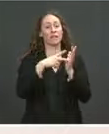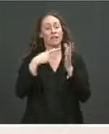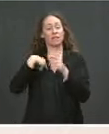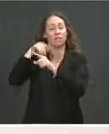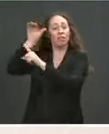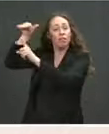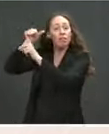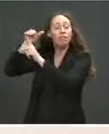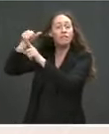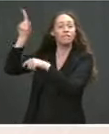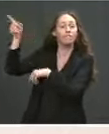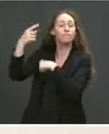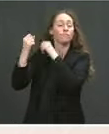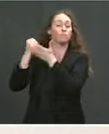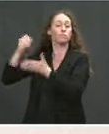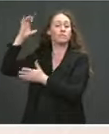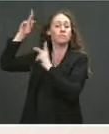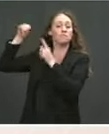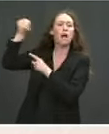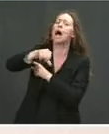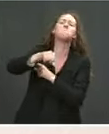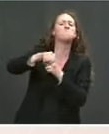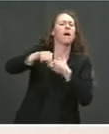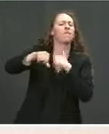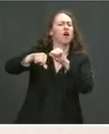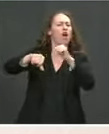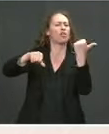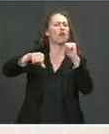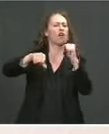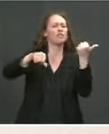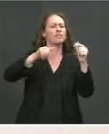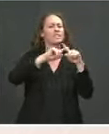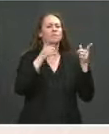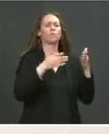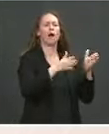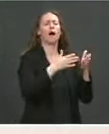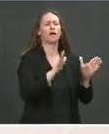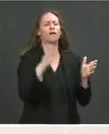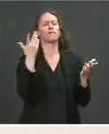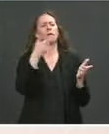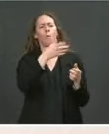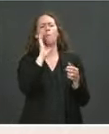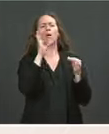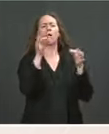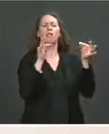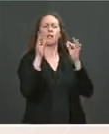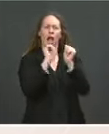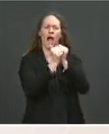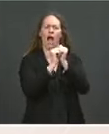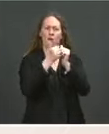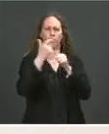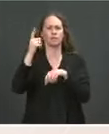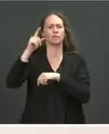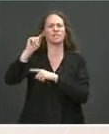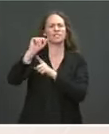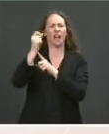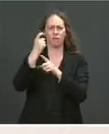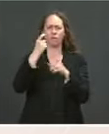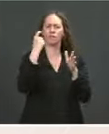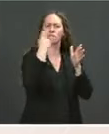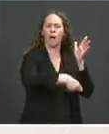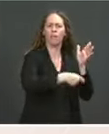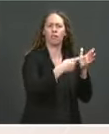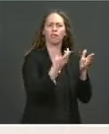will be to change how we tax capital gains. And, as you all know, that's income from selling stocks and other assets